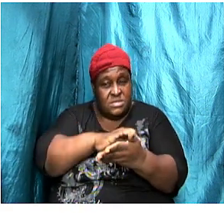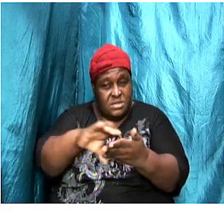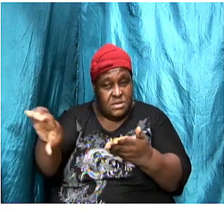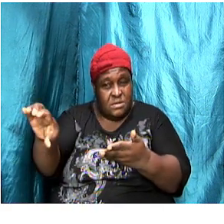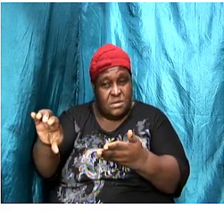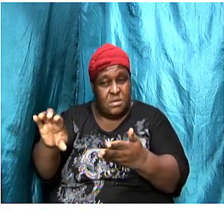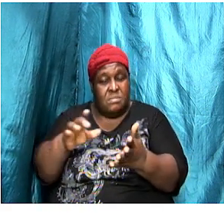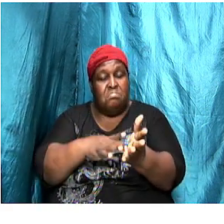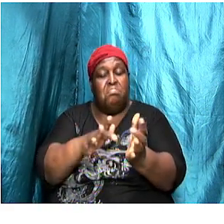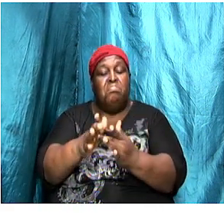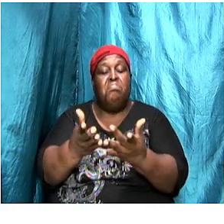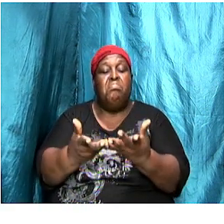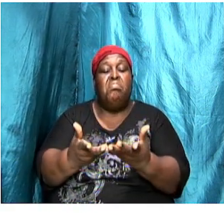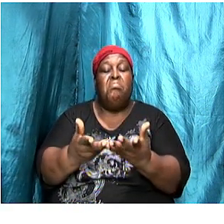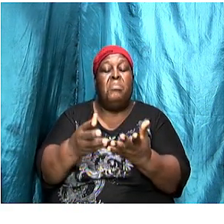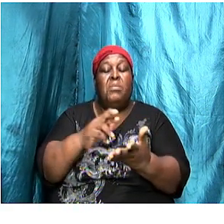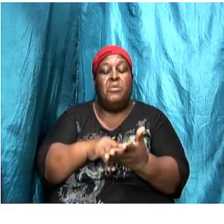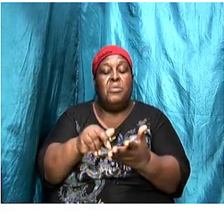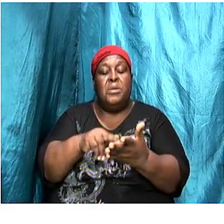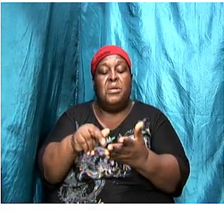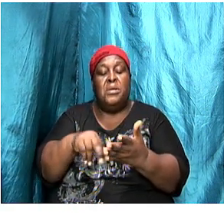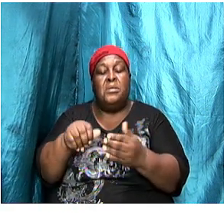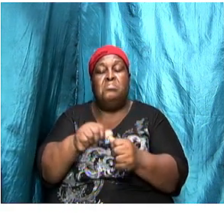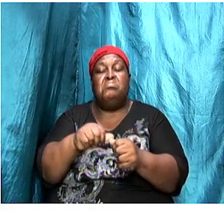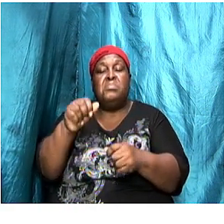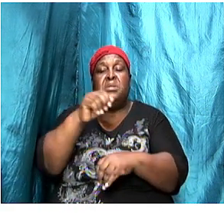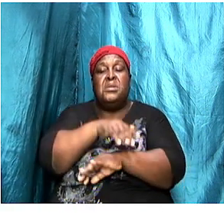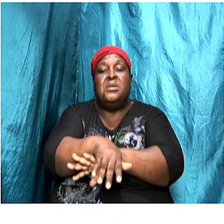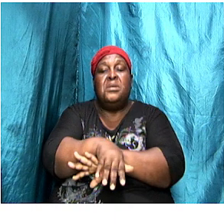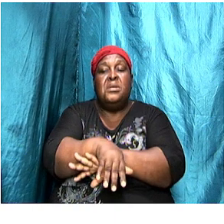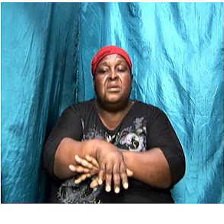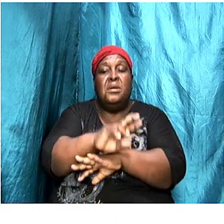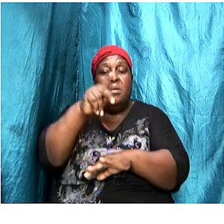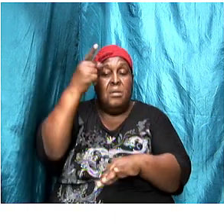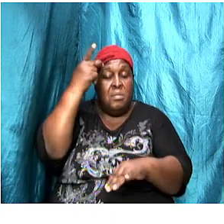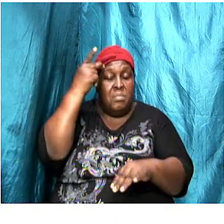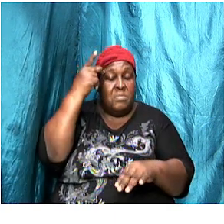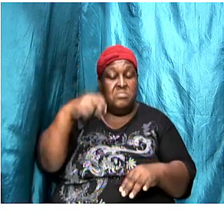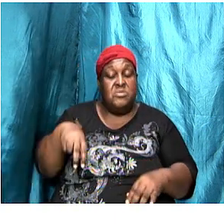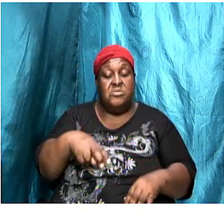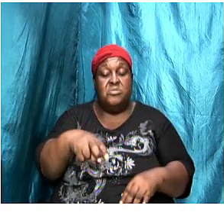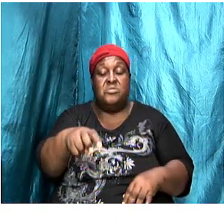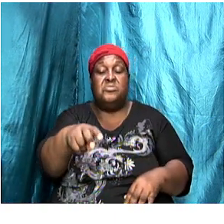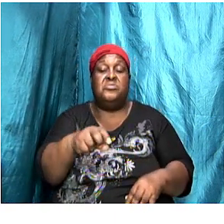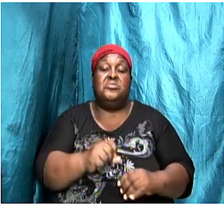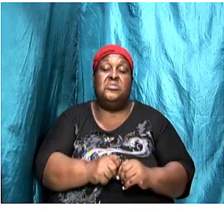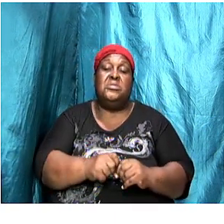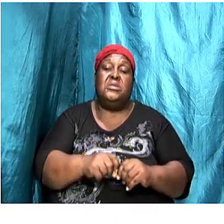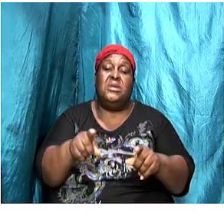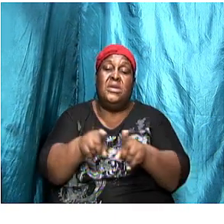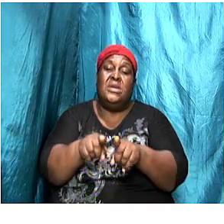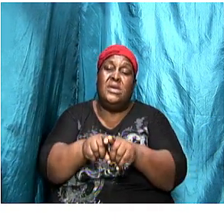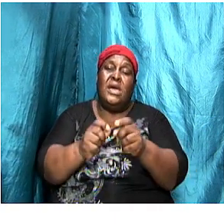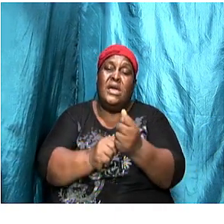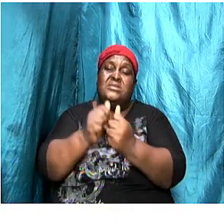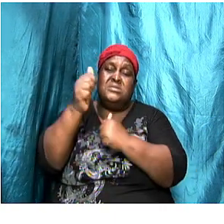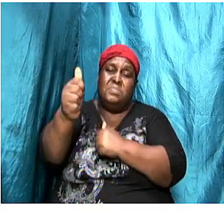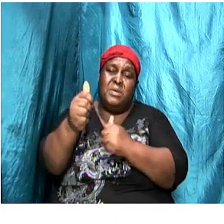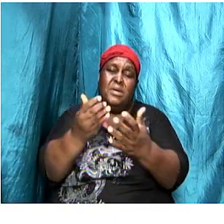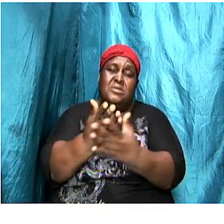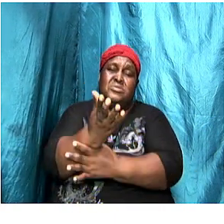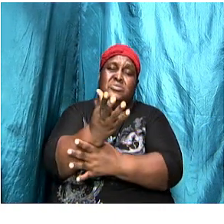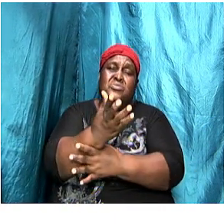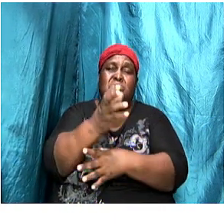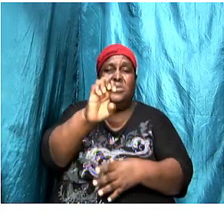each night, and we read through the book of Acts. And we remember, Paul was on a journey one time. And as he passed through Ephesus,